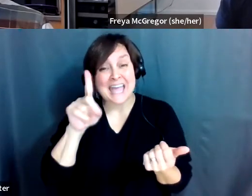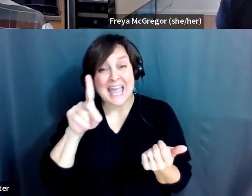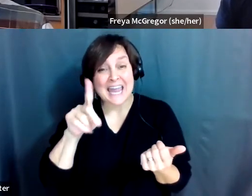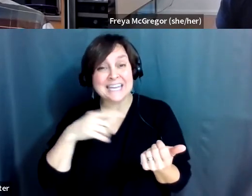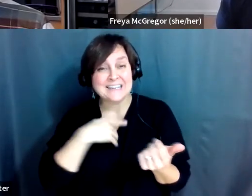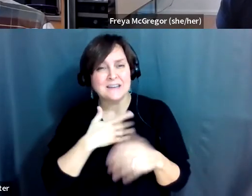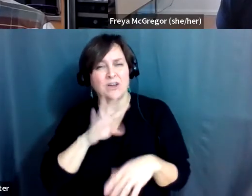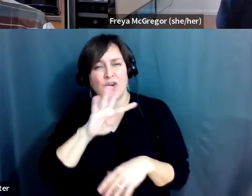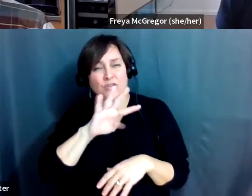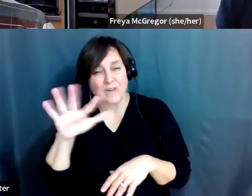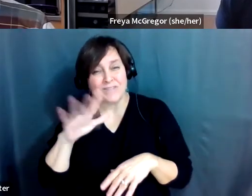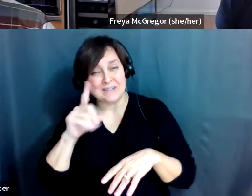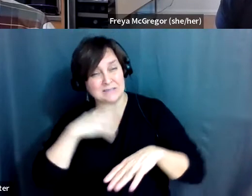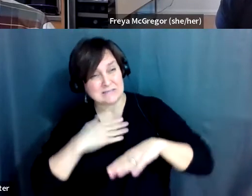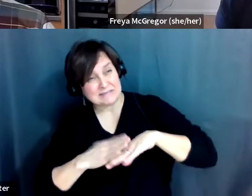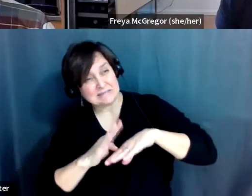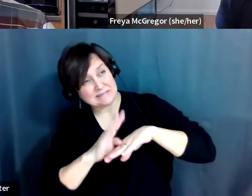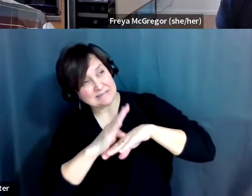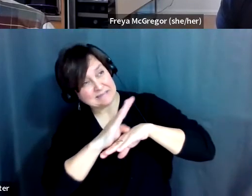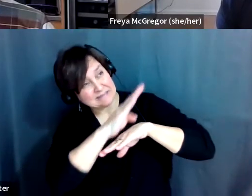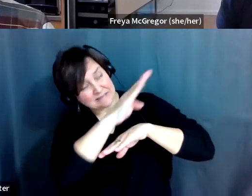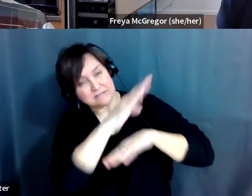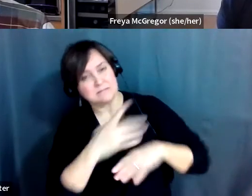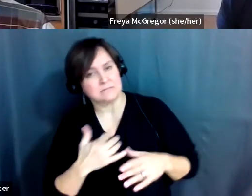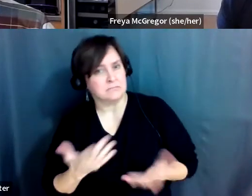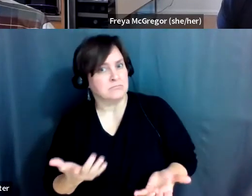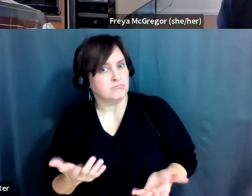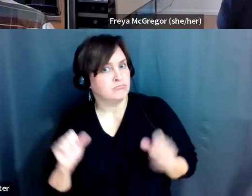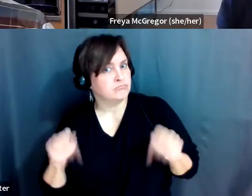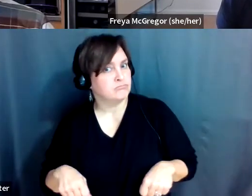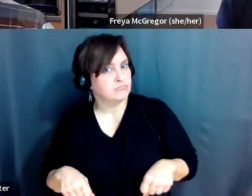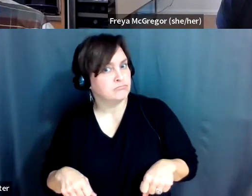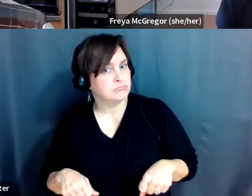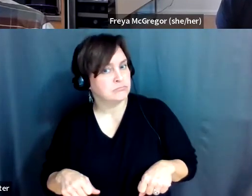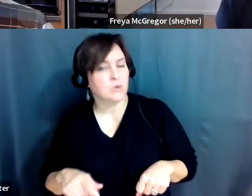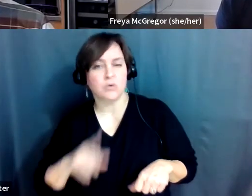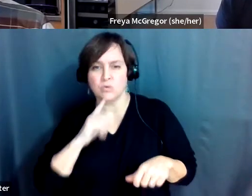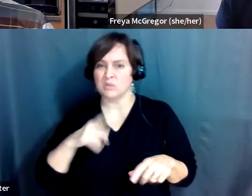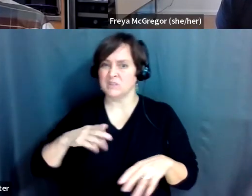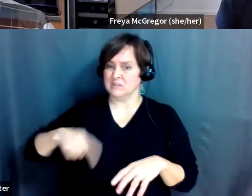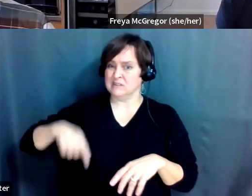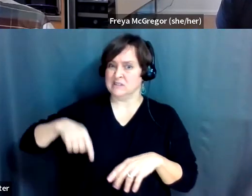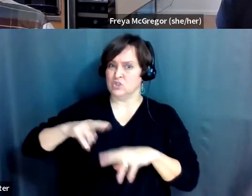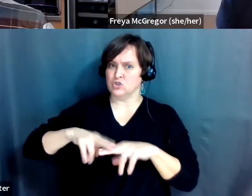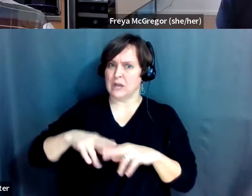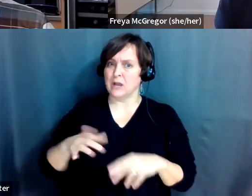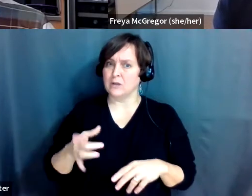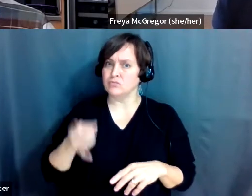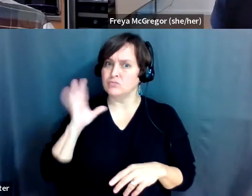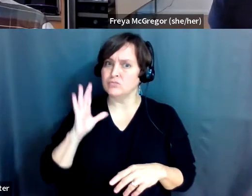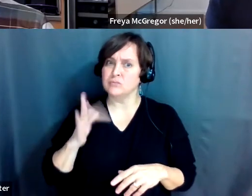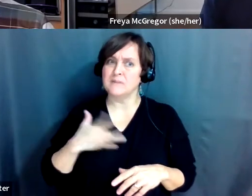And so, it allows me to really be at ease